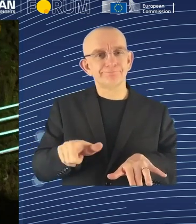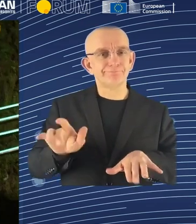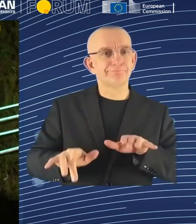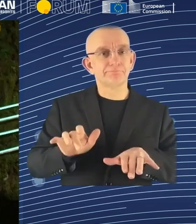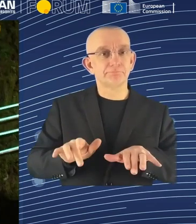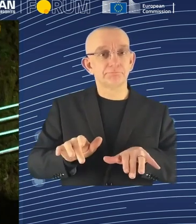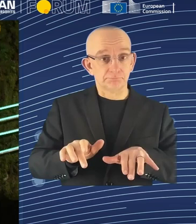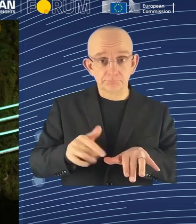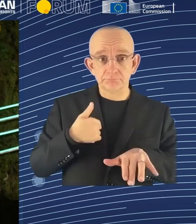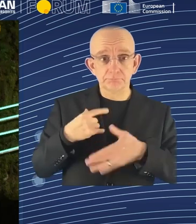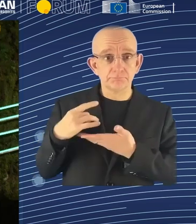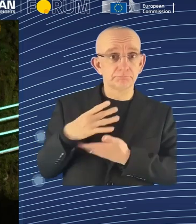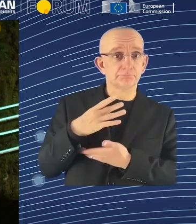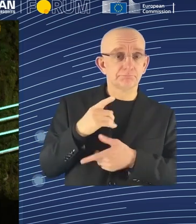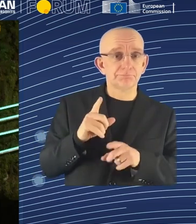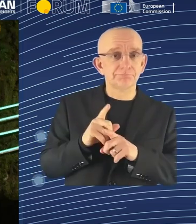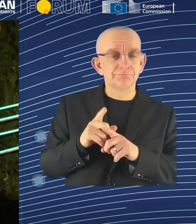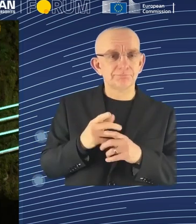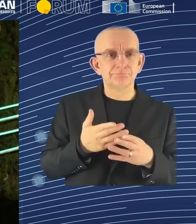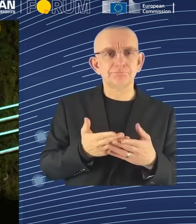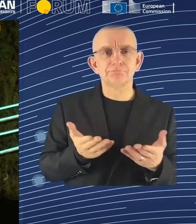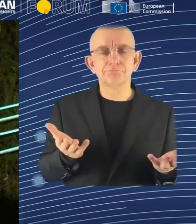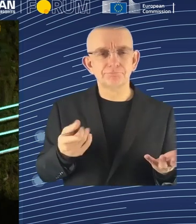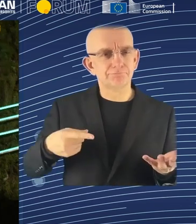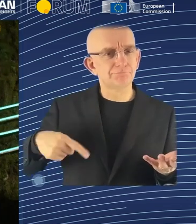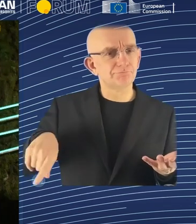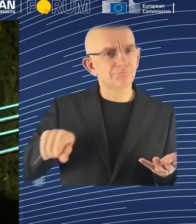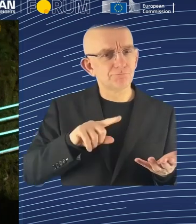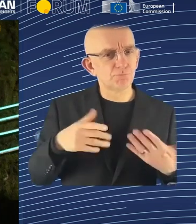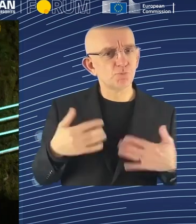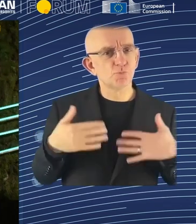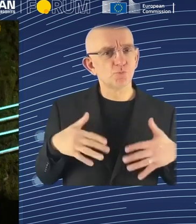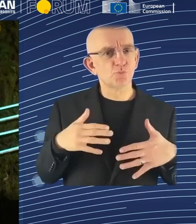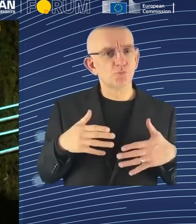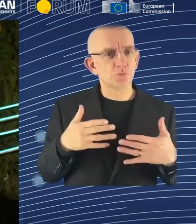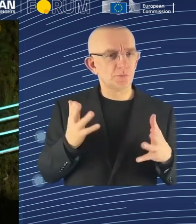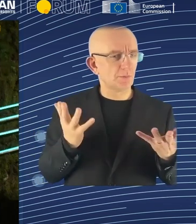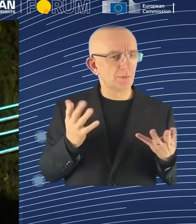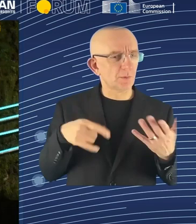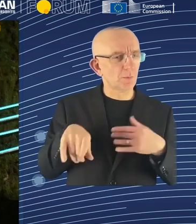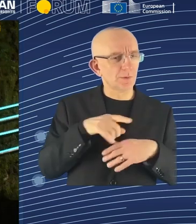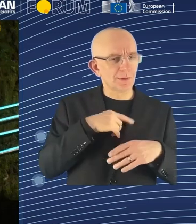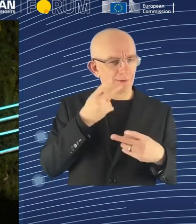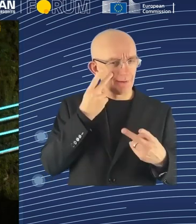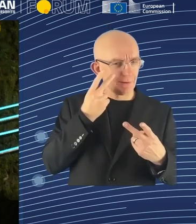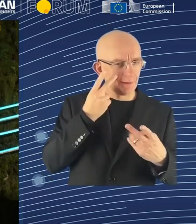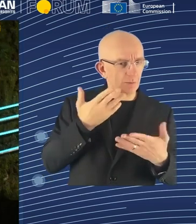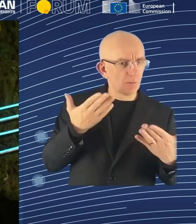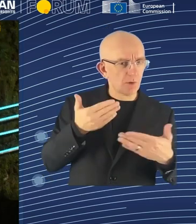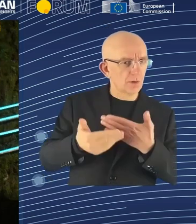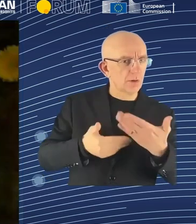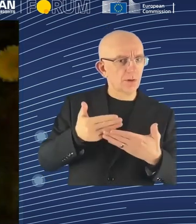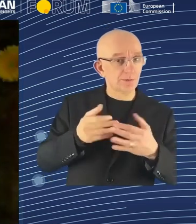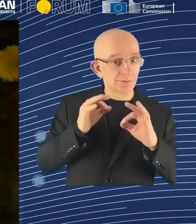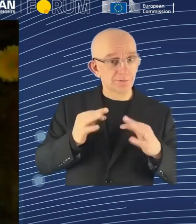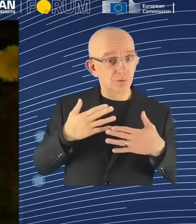I think we don't need it only in Germany. We need such a kind of Human-Friendly Automation Initiative in all over Europe. Yes.